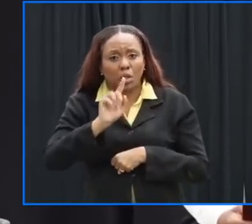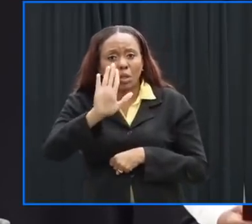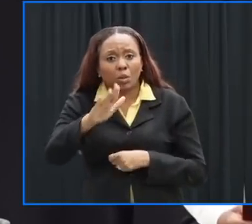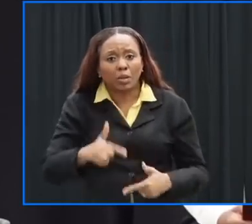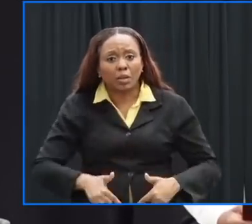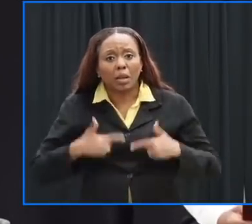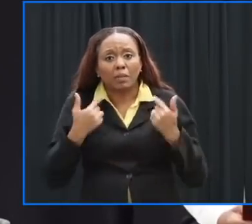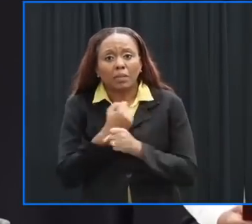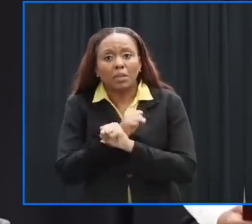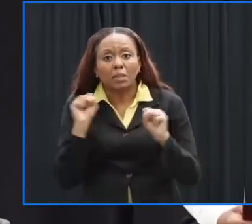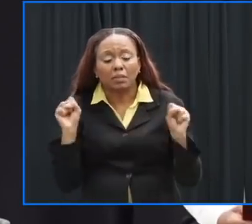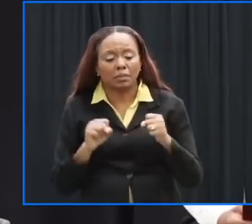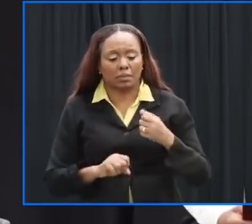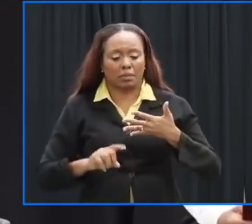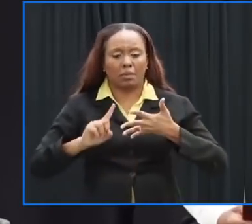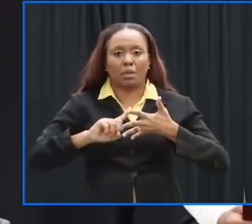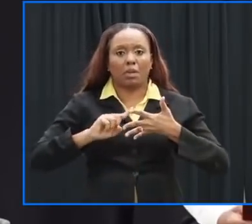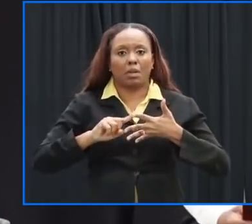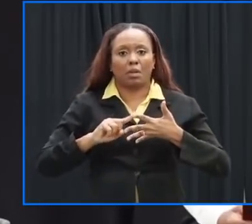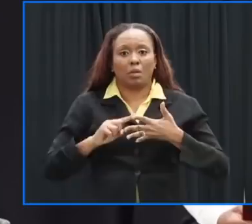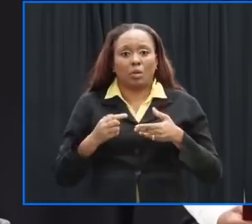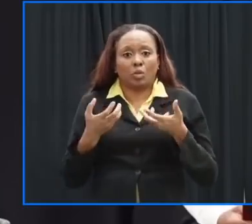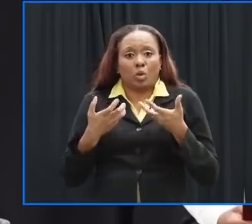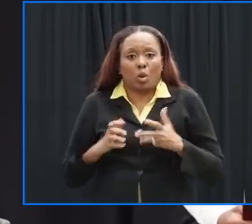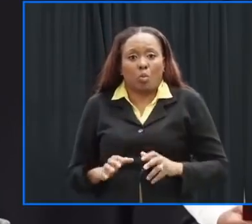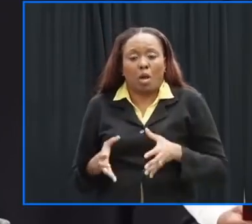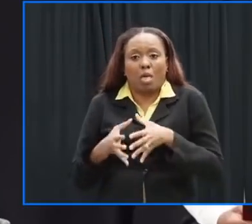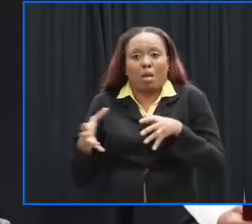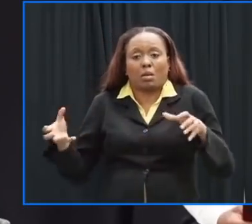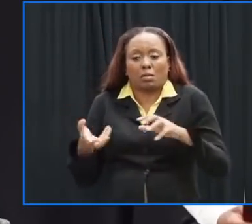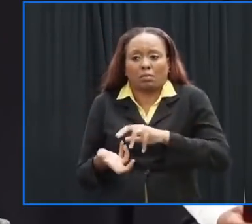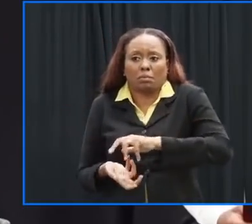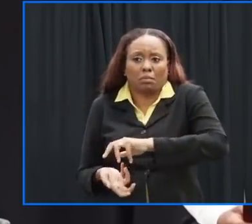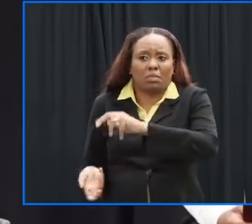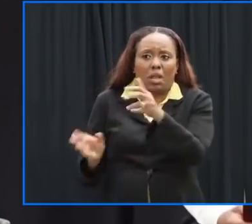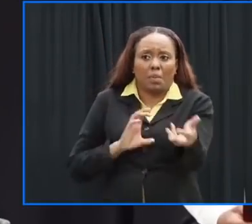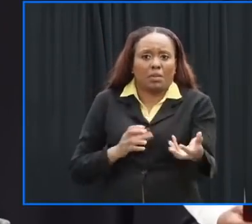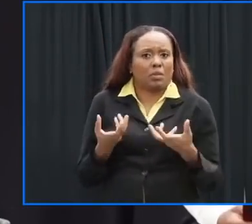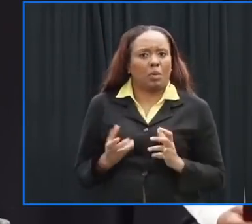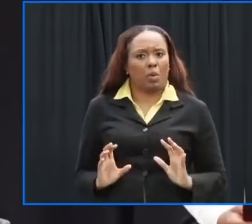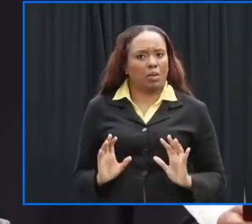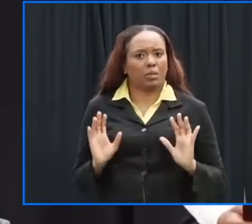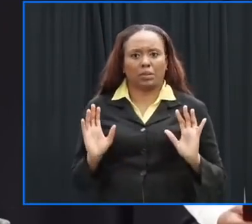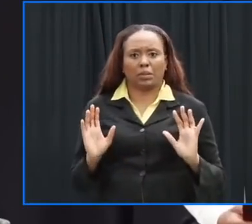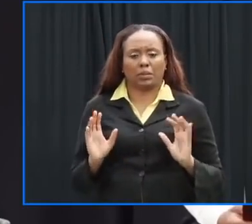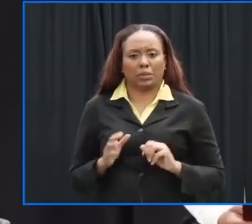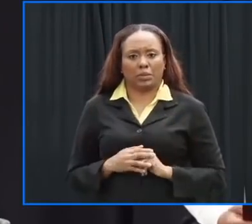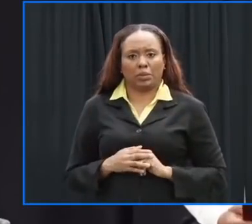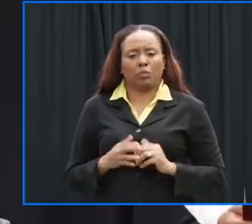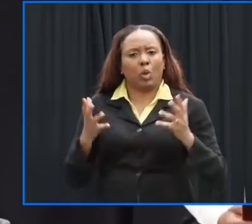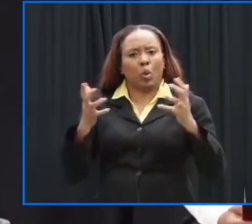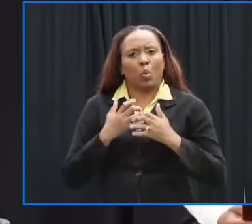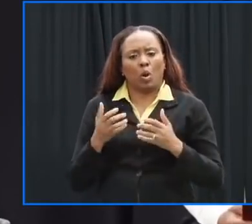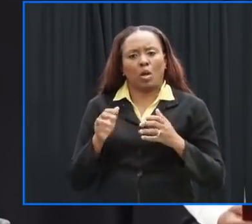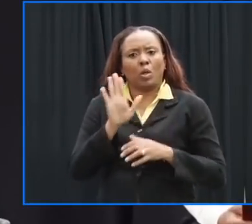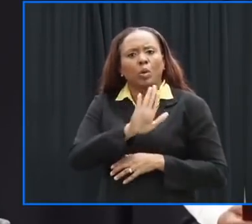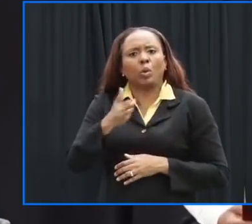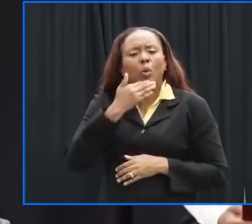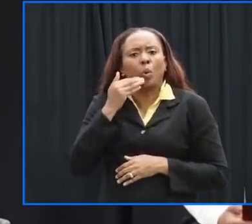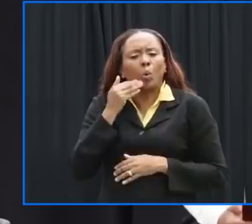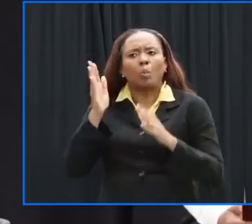two that we minimize damage to property and and and and and as a result um